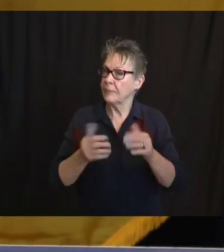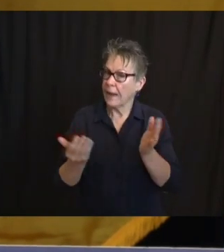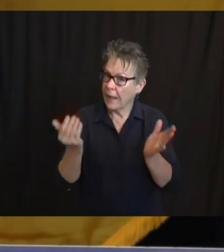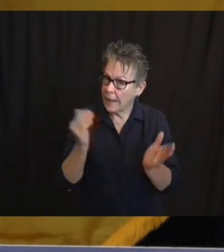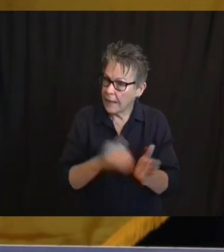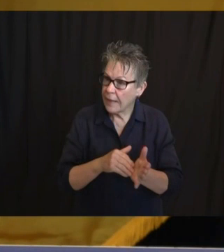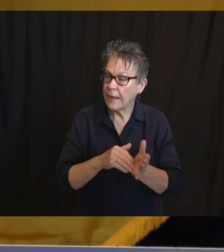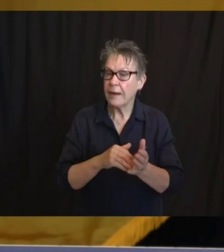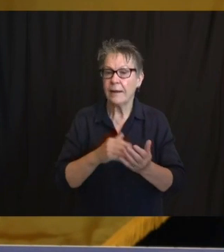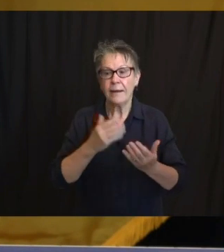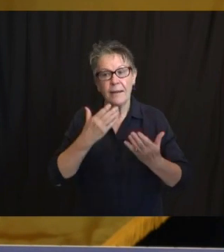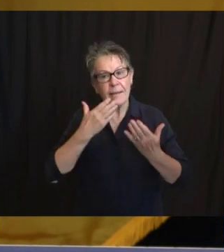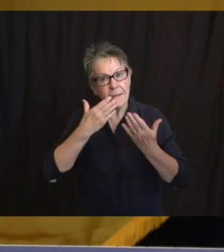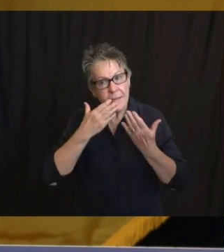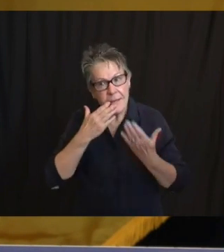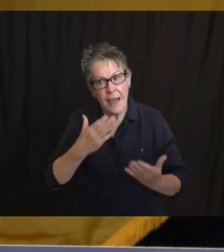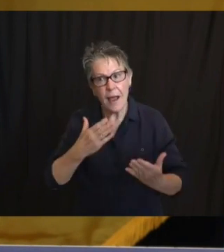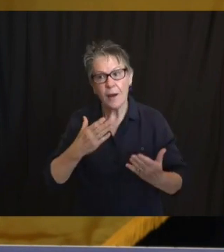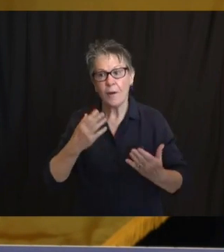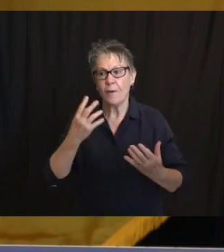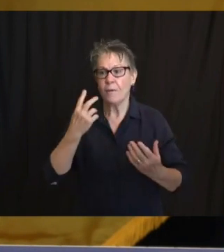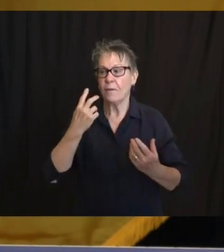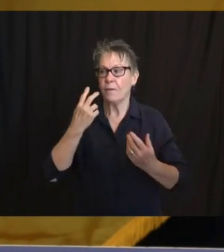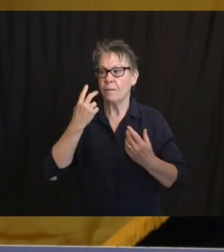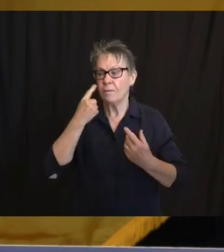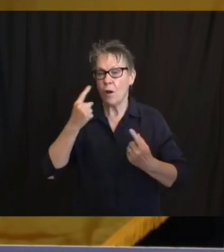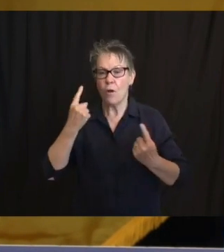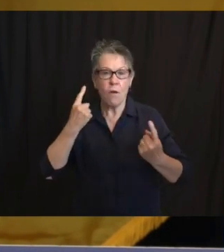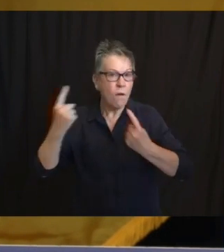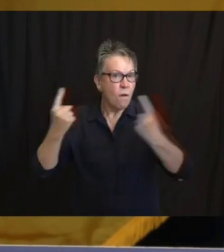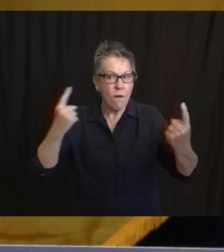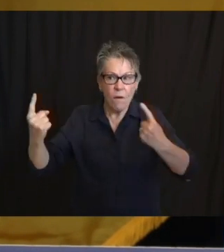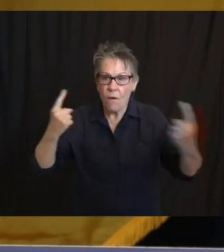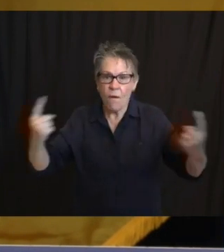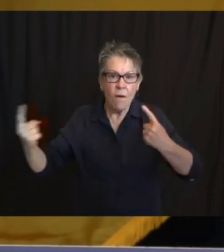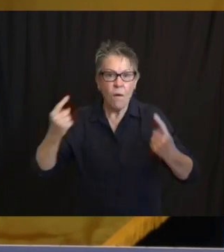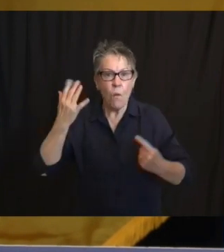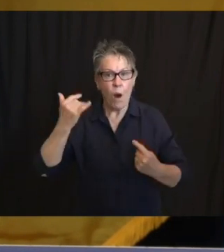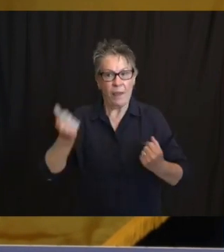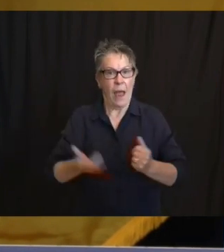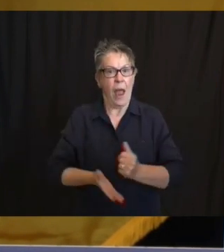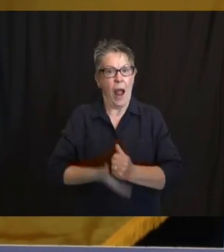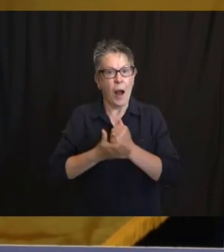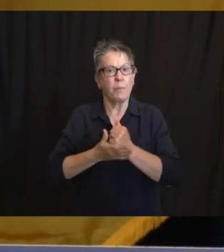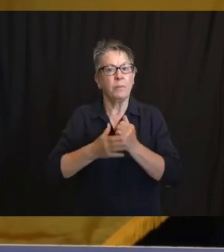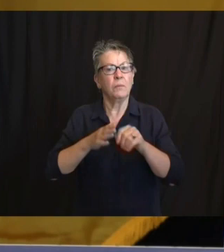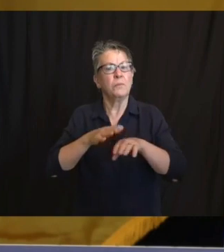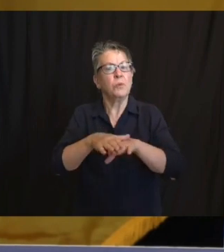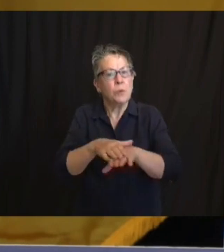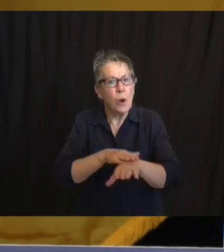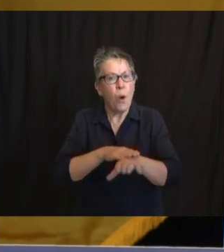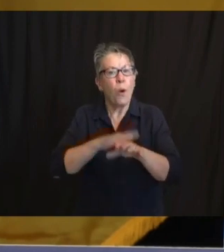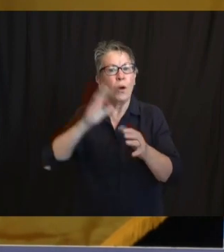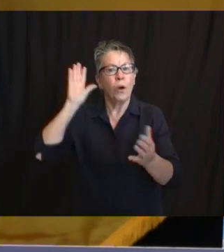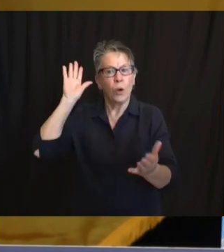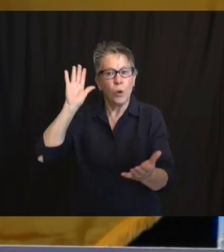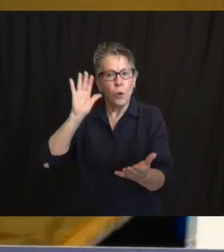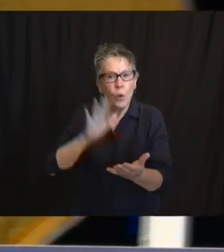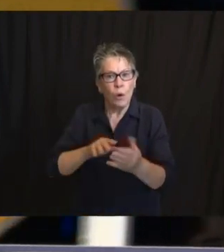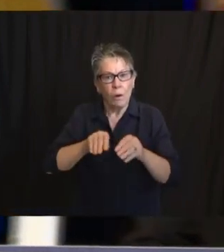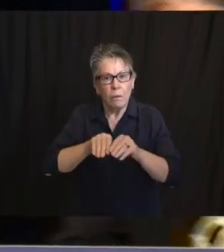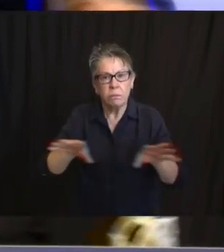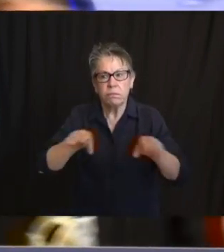slow the spread of COVID-19 in our state. So stay connected, stay safe, and stay healthy. Thank you.